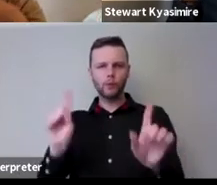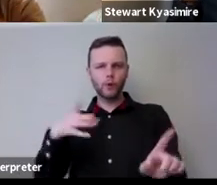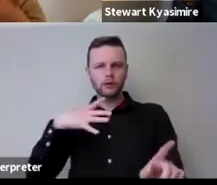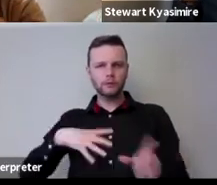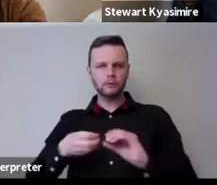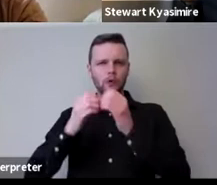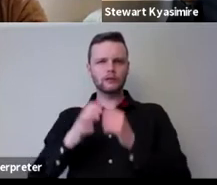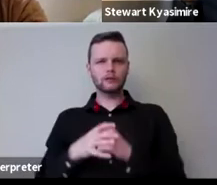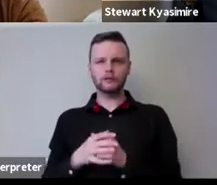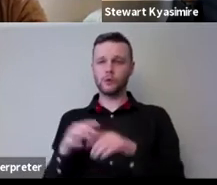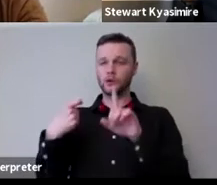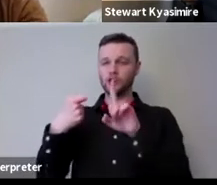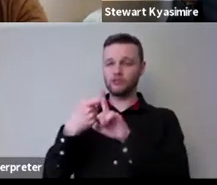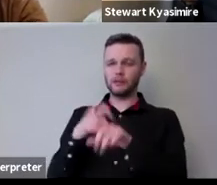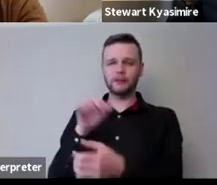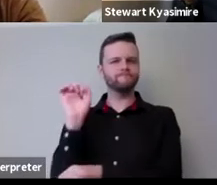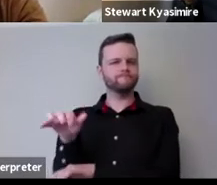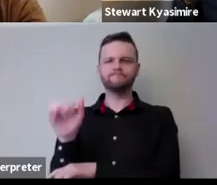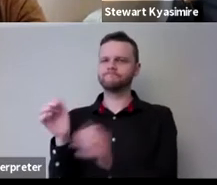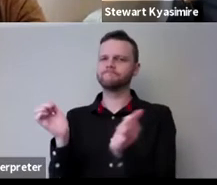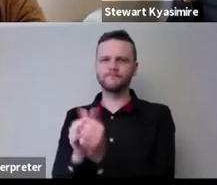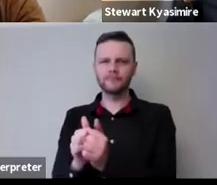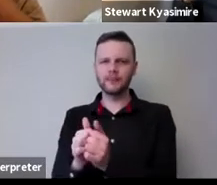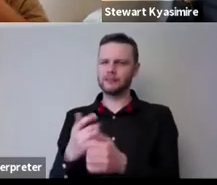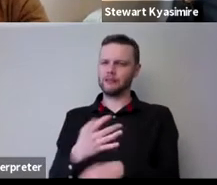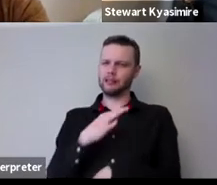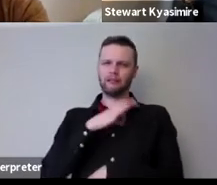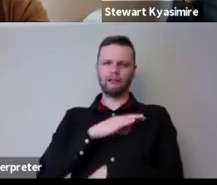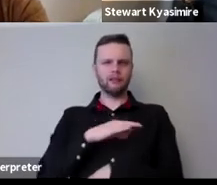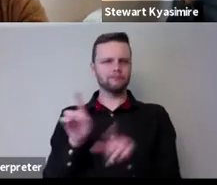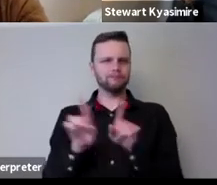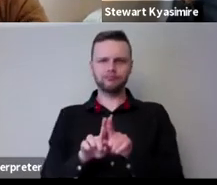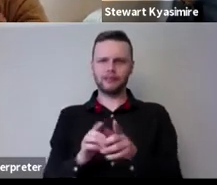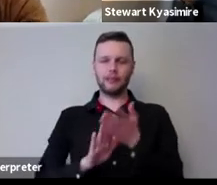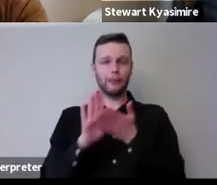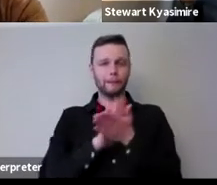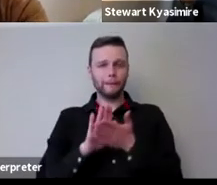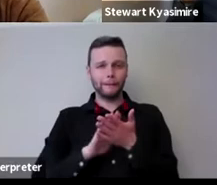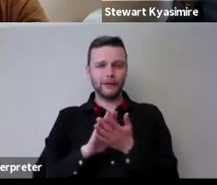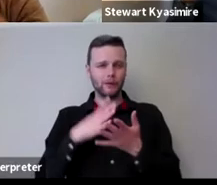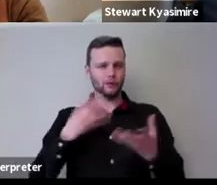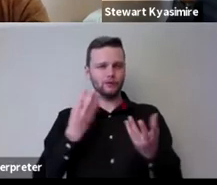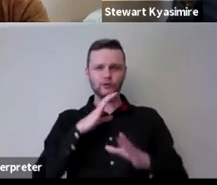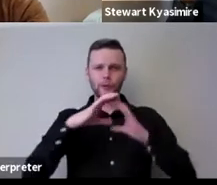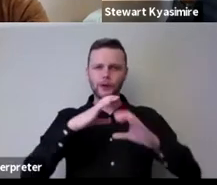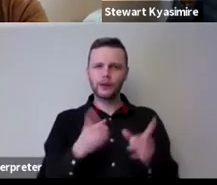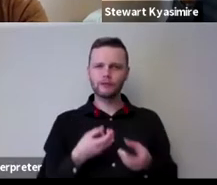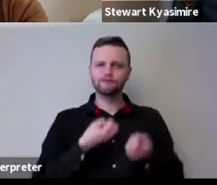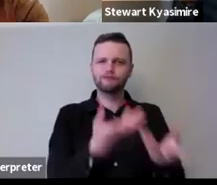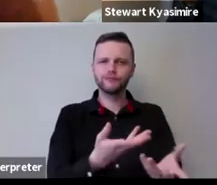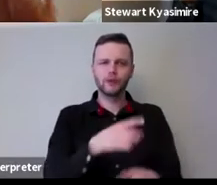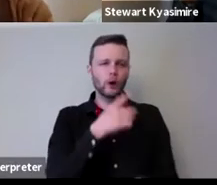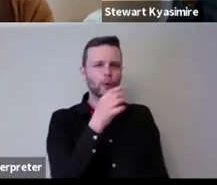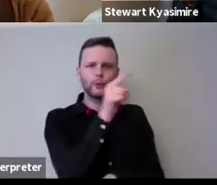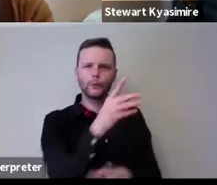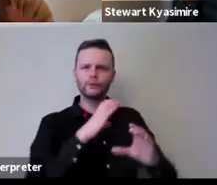nodding because all of the stuff you're saying is so deeply relevant to everyone I've been talking about what the meaning is that you need to communicate who you're needing to communicate that to